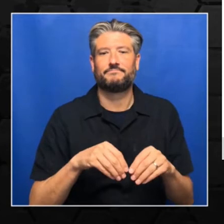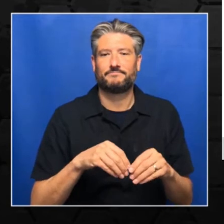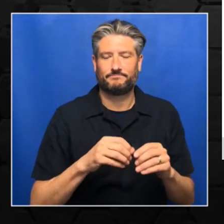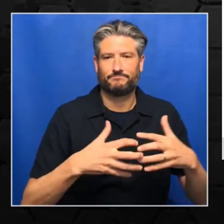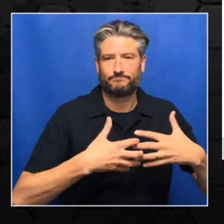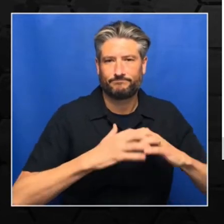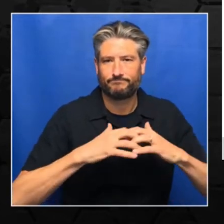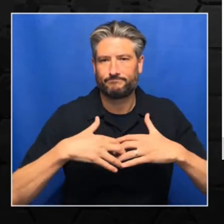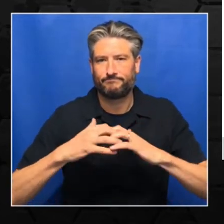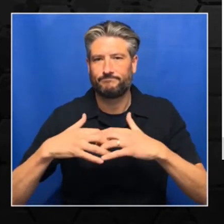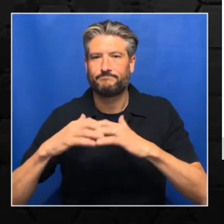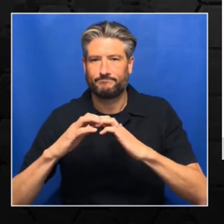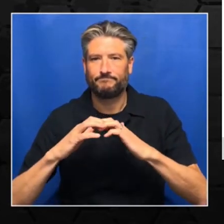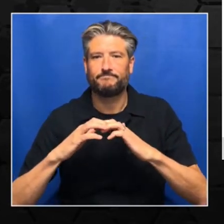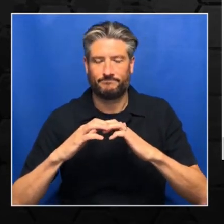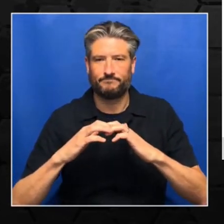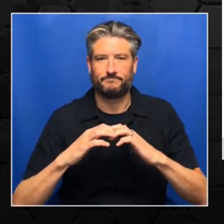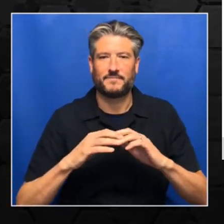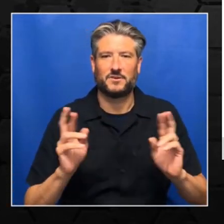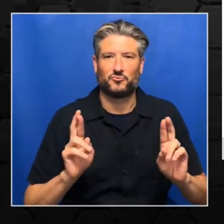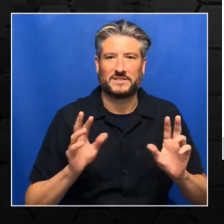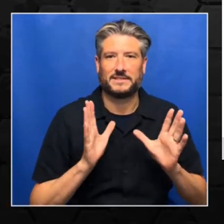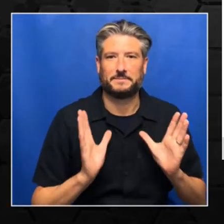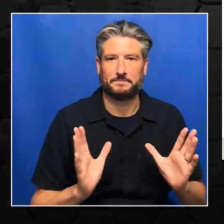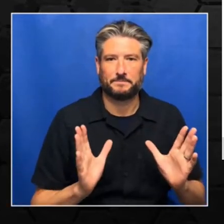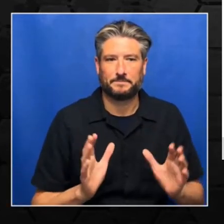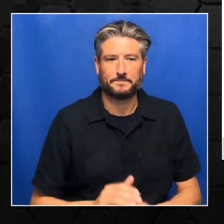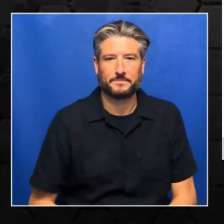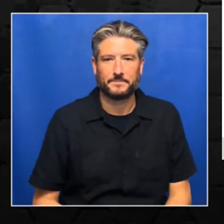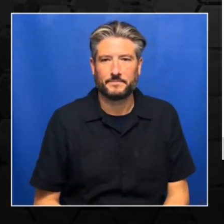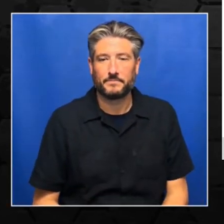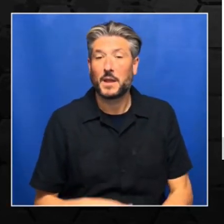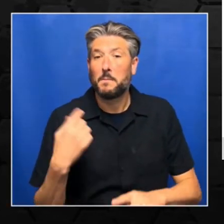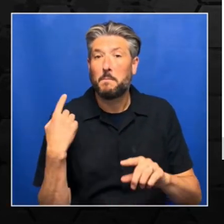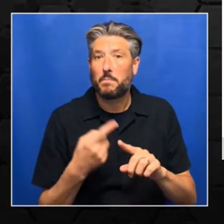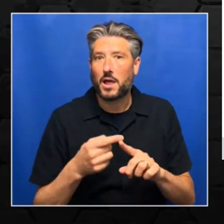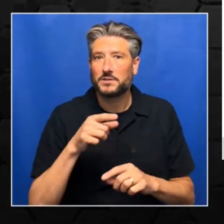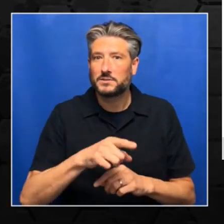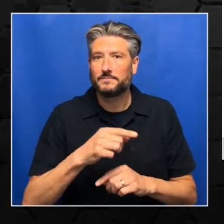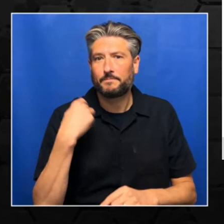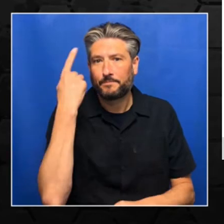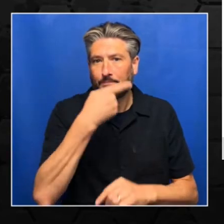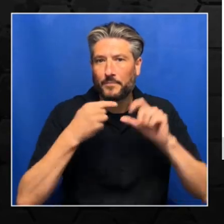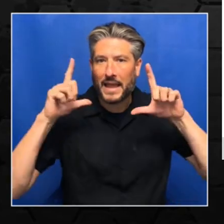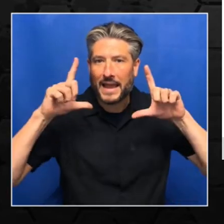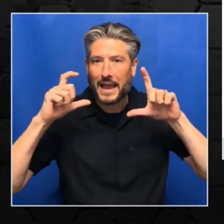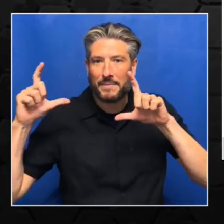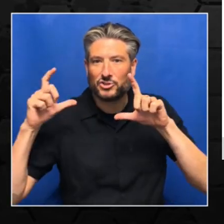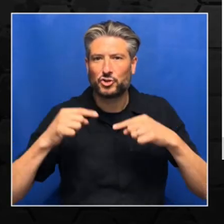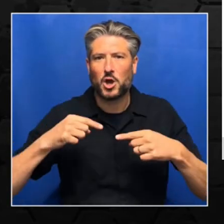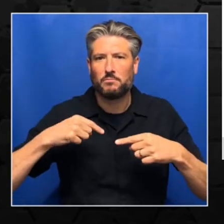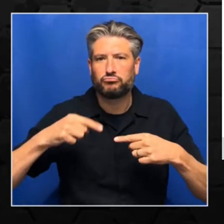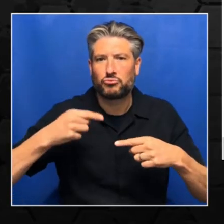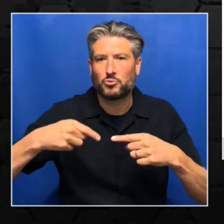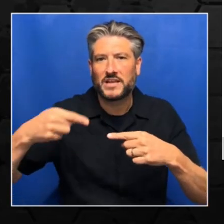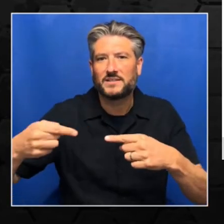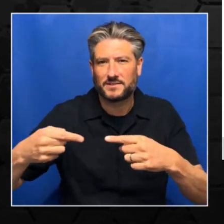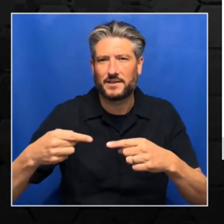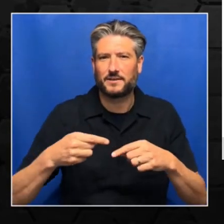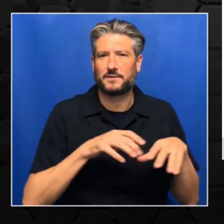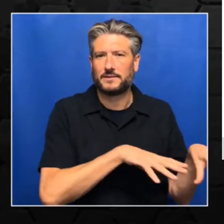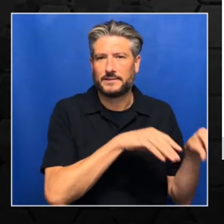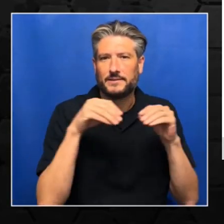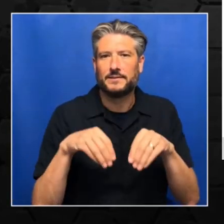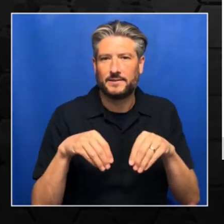and contains computer vision, you know, packages related to image processing. And then you have to transform then, you know, if you want to read